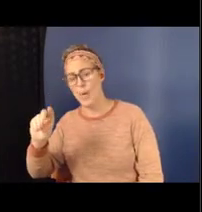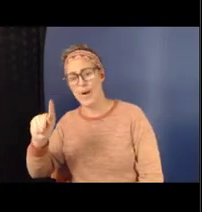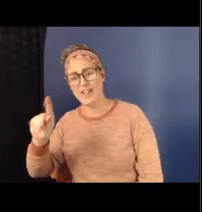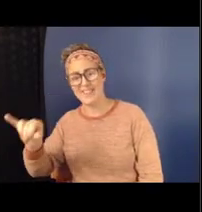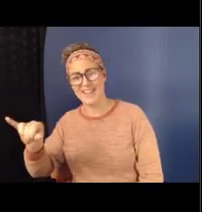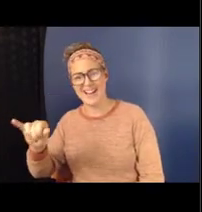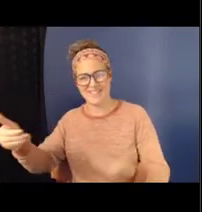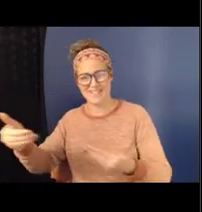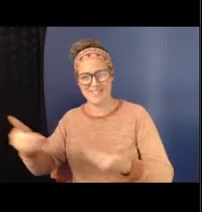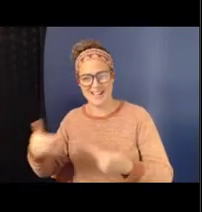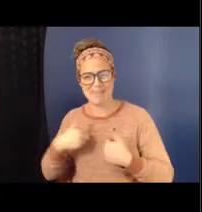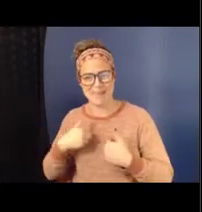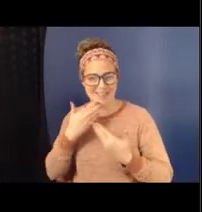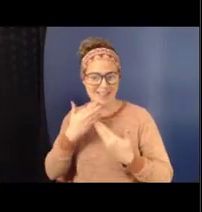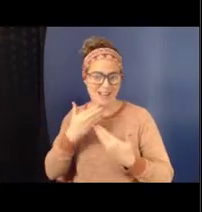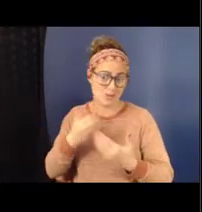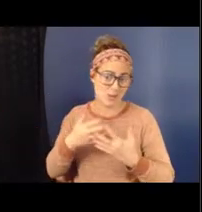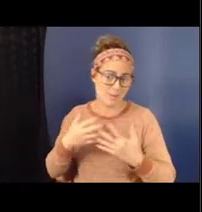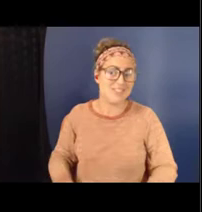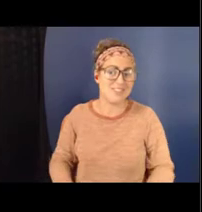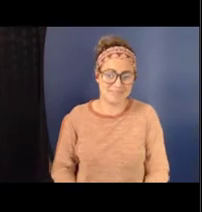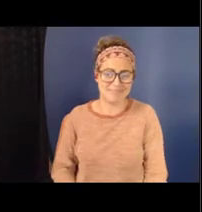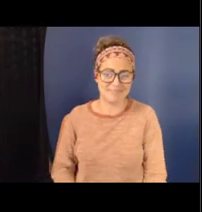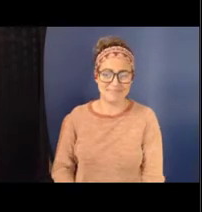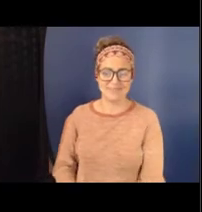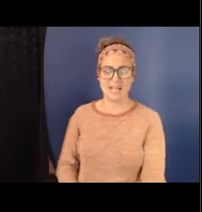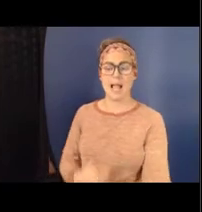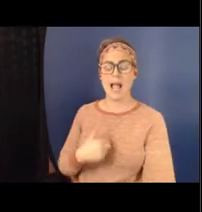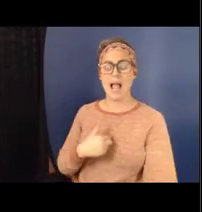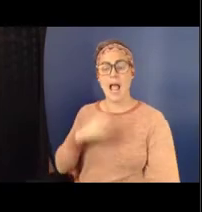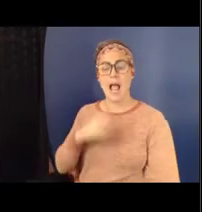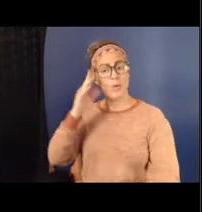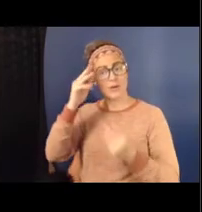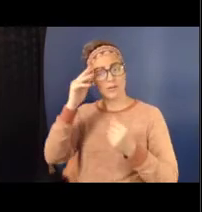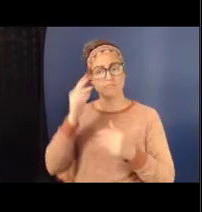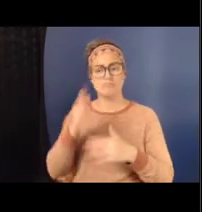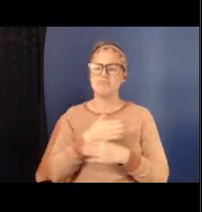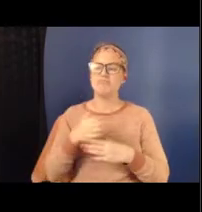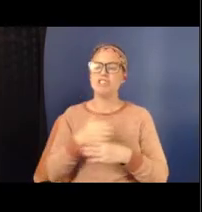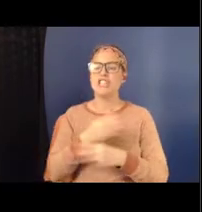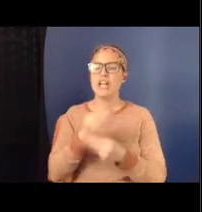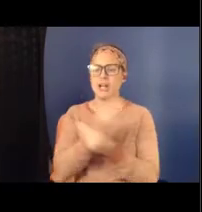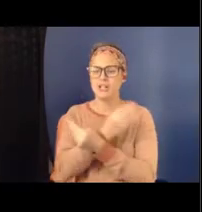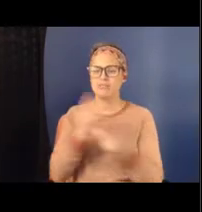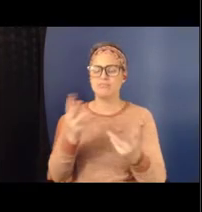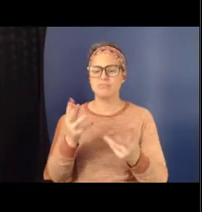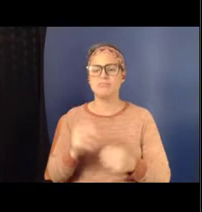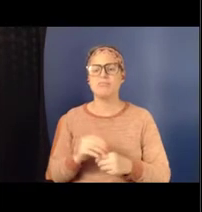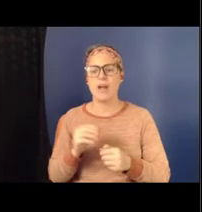I'll be sharing some thoughts from a practice perspective. Next.